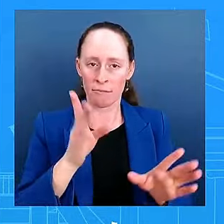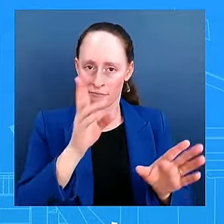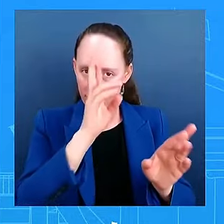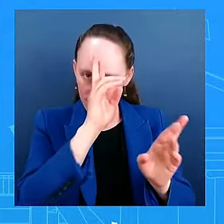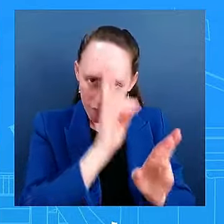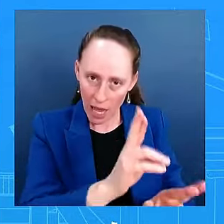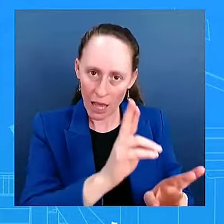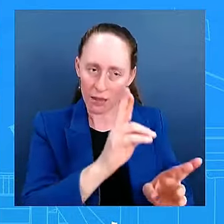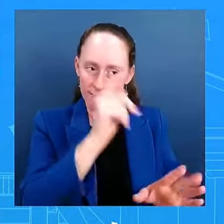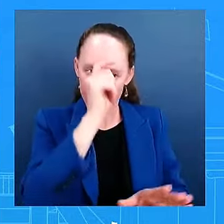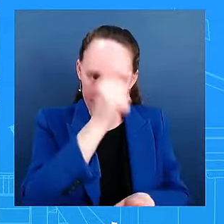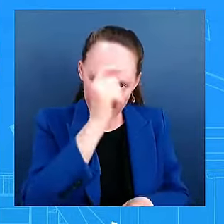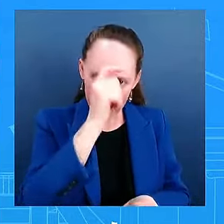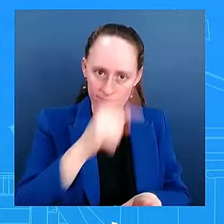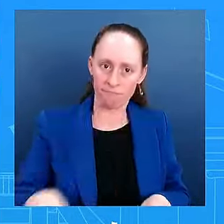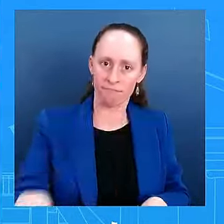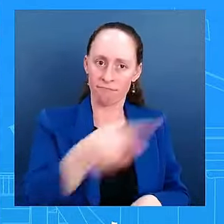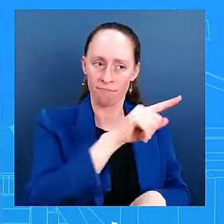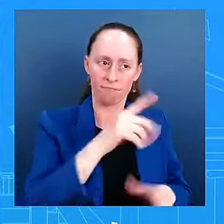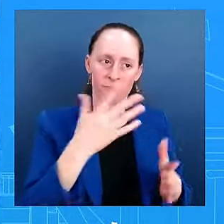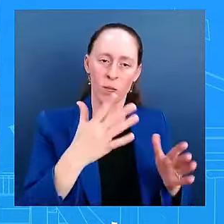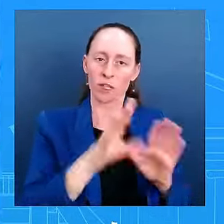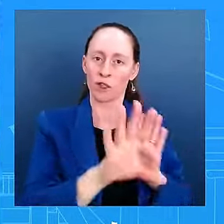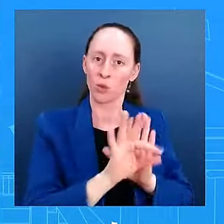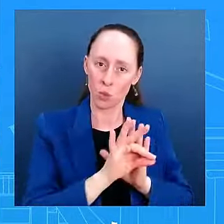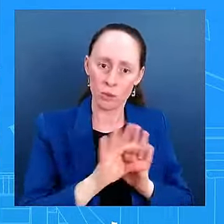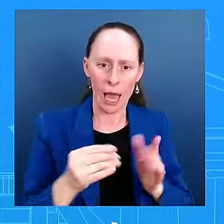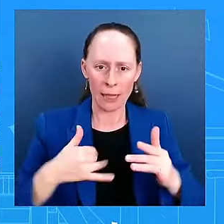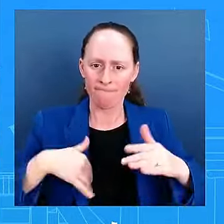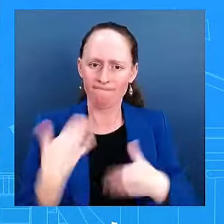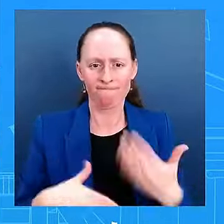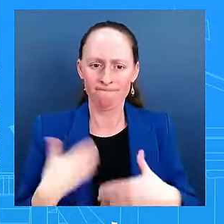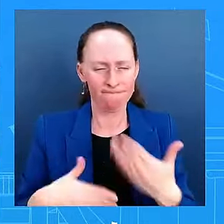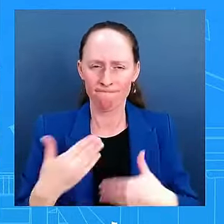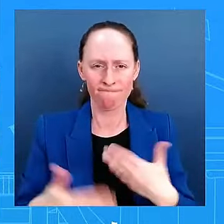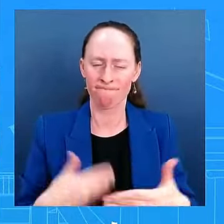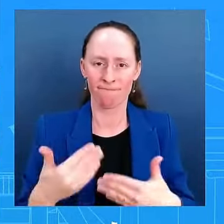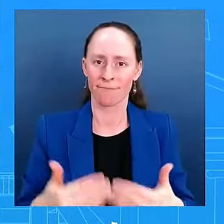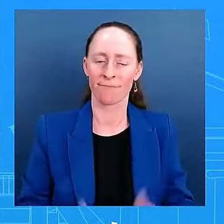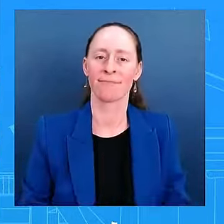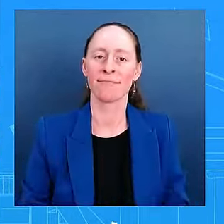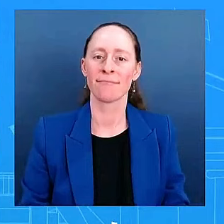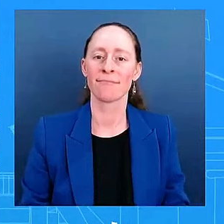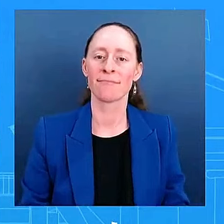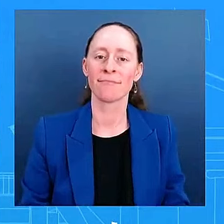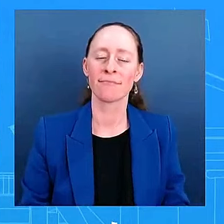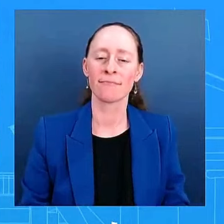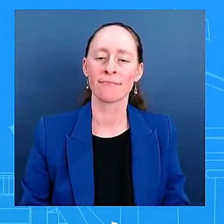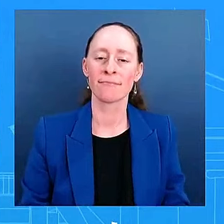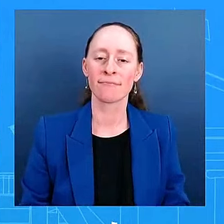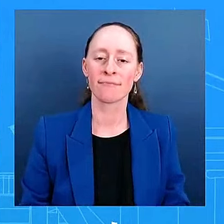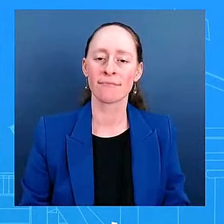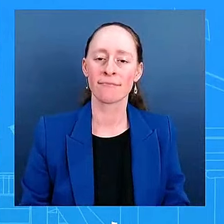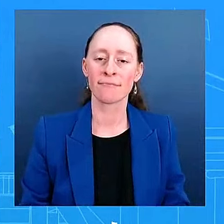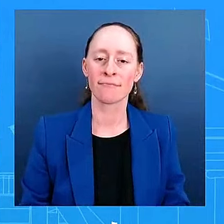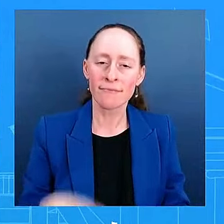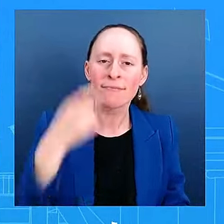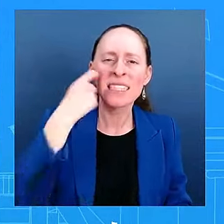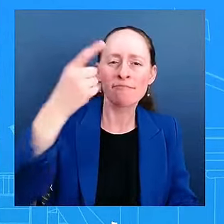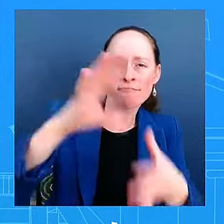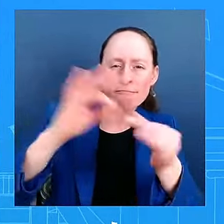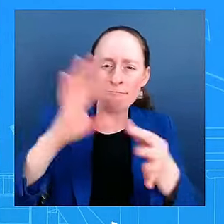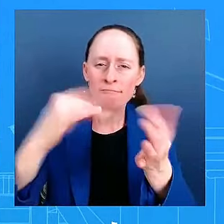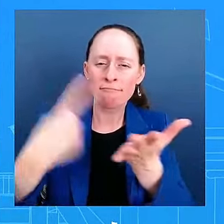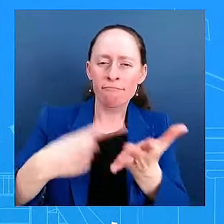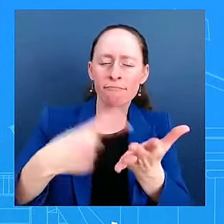Thank you, Karine. You talked about the influence that the 2022 midterms had on the president's thinking to decide to run for re-election. But around that